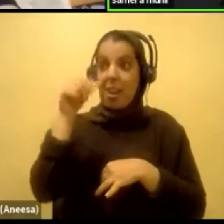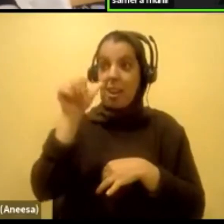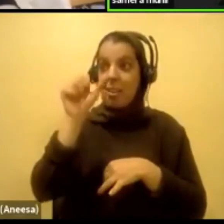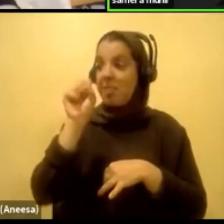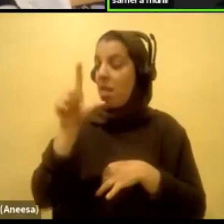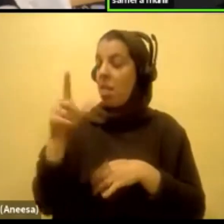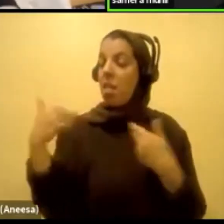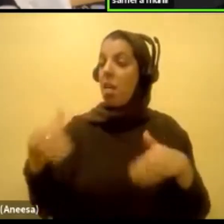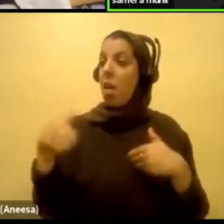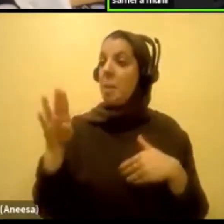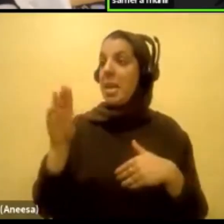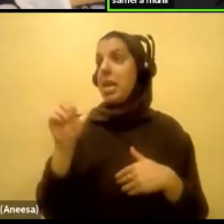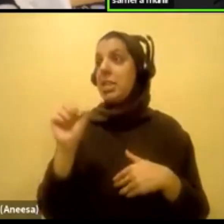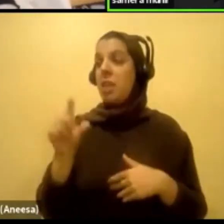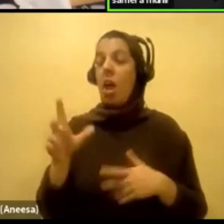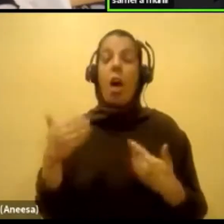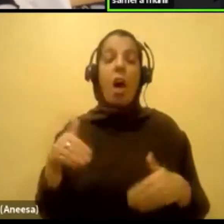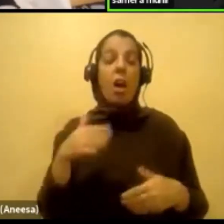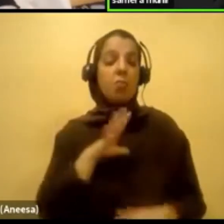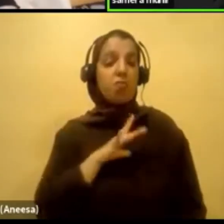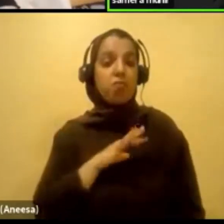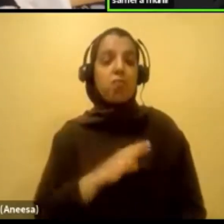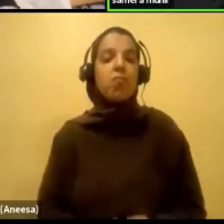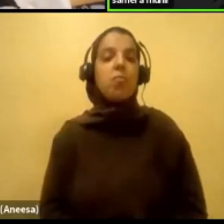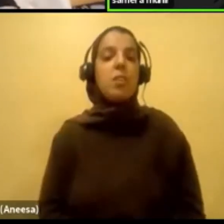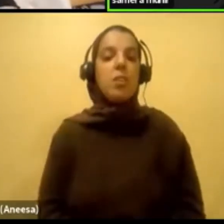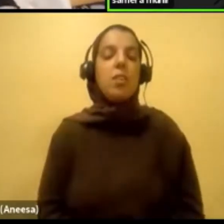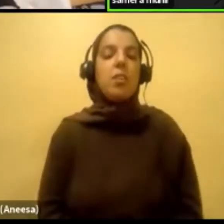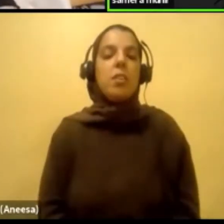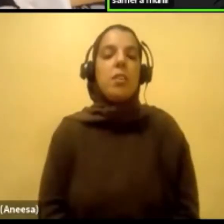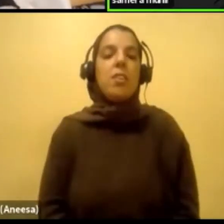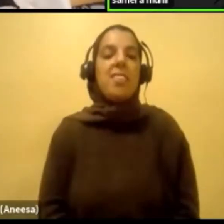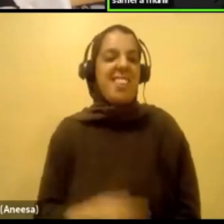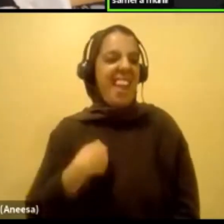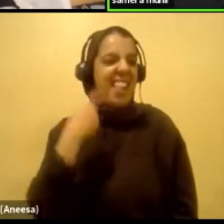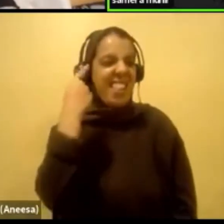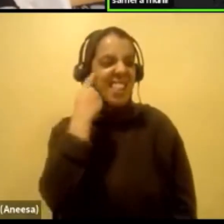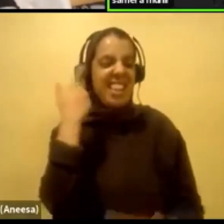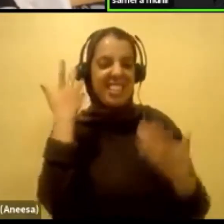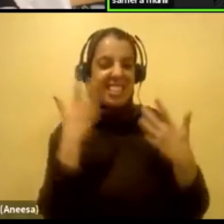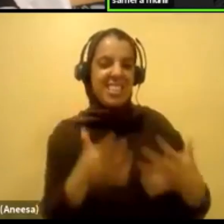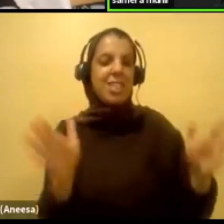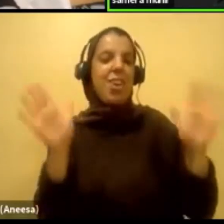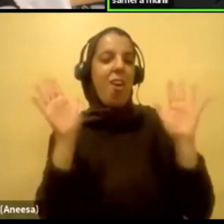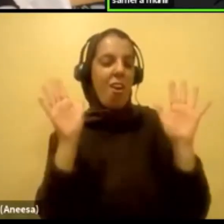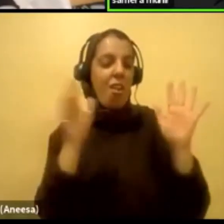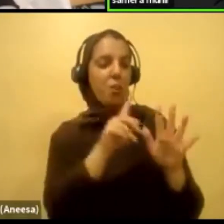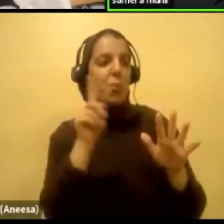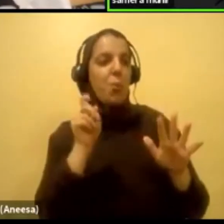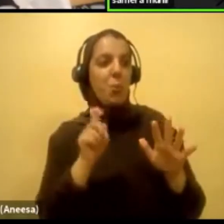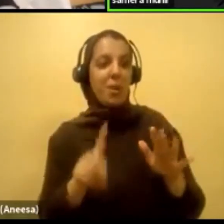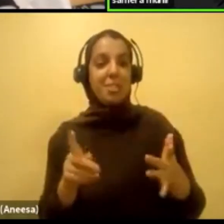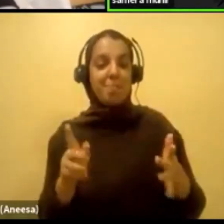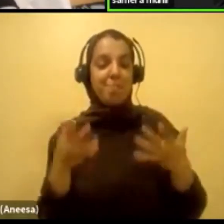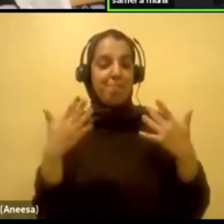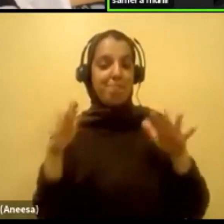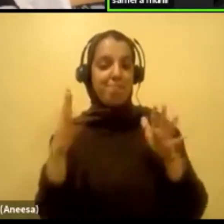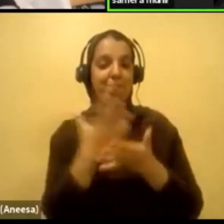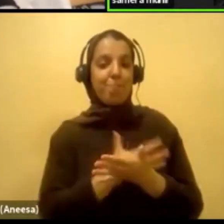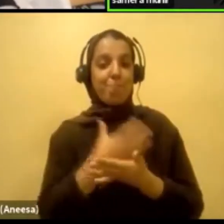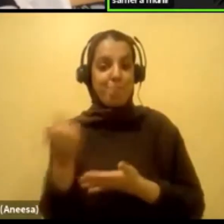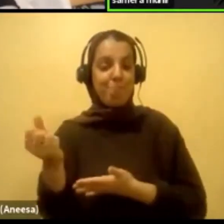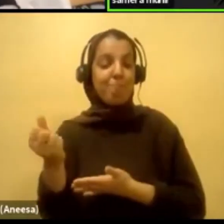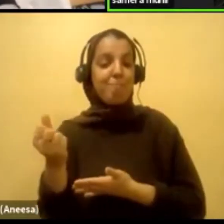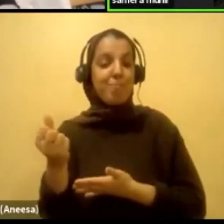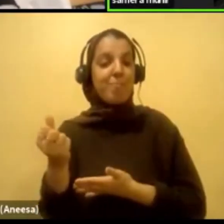you know, spread the word, obviously. But, um, I think that's all the questions that are on our smile page.